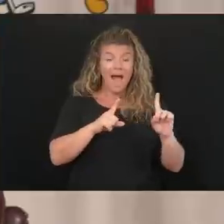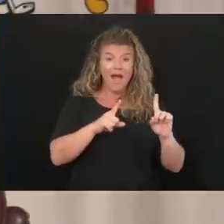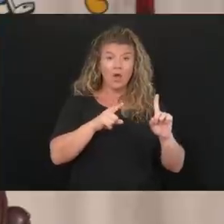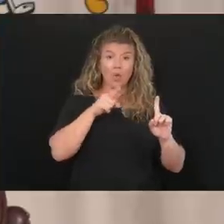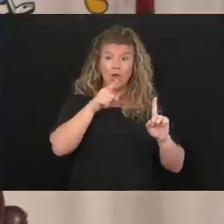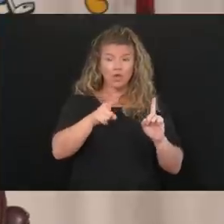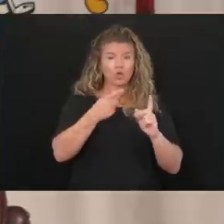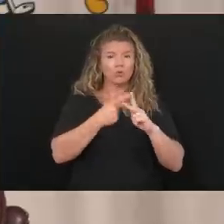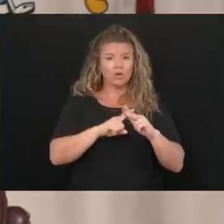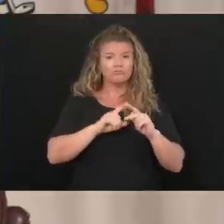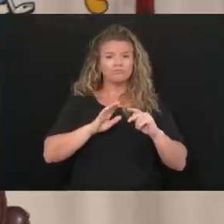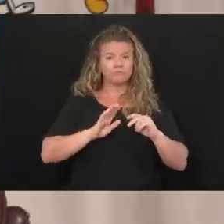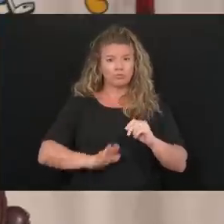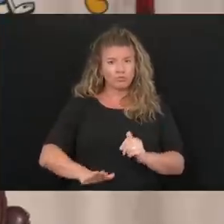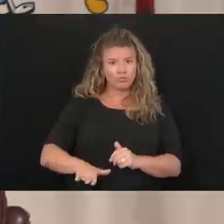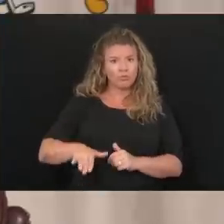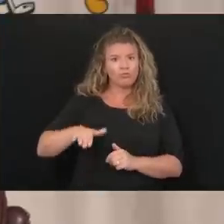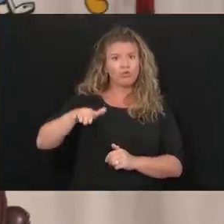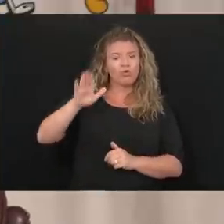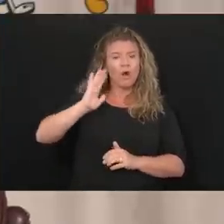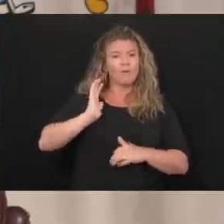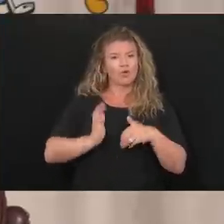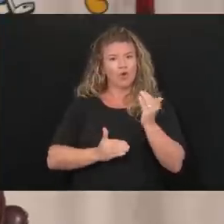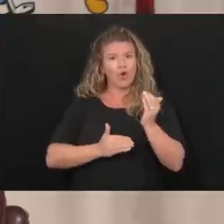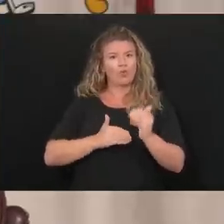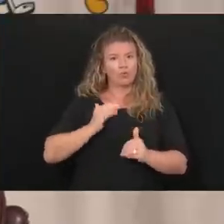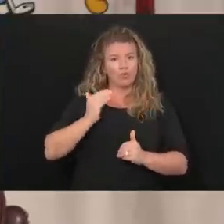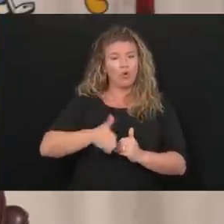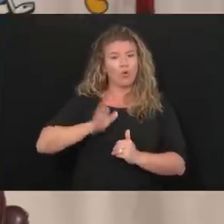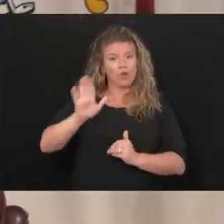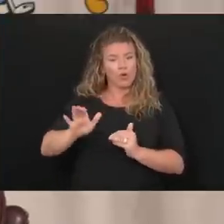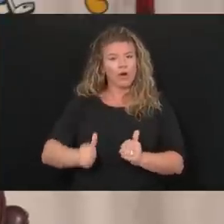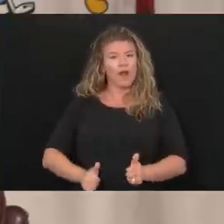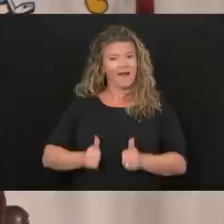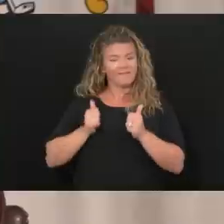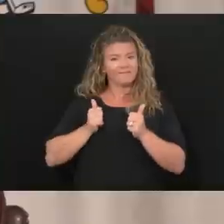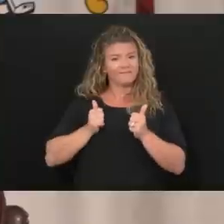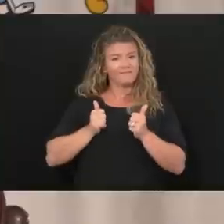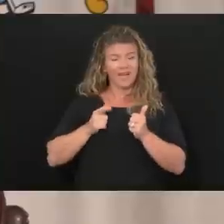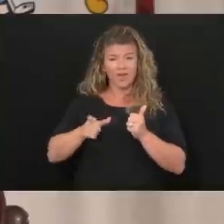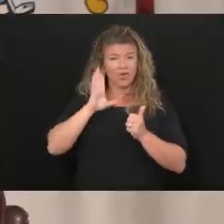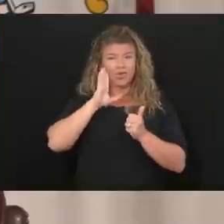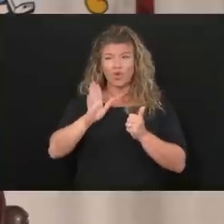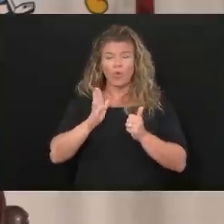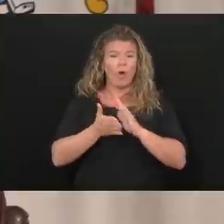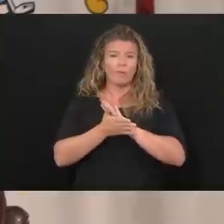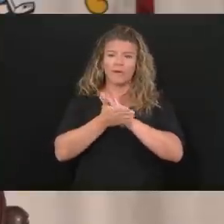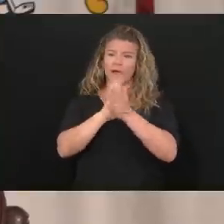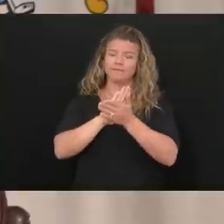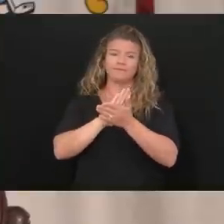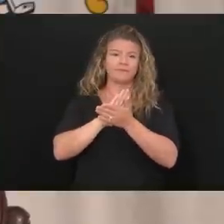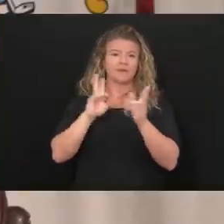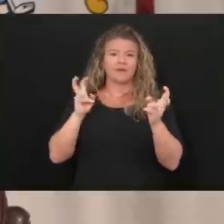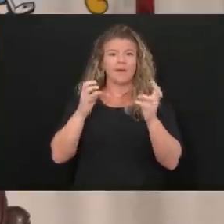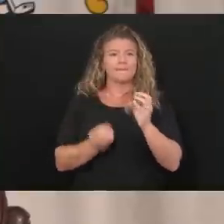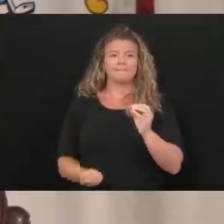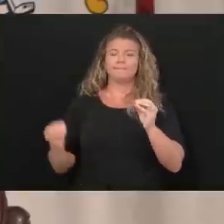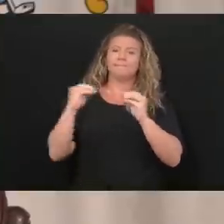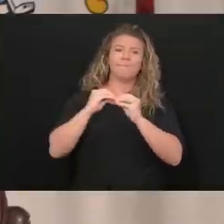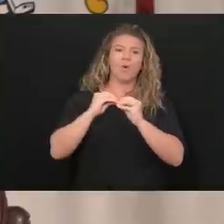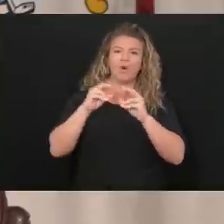go through your life, you will become such a superstar, it will be unbelievable.